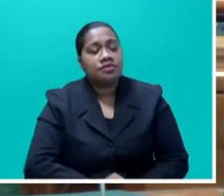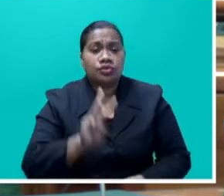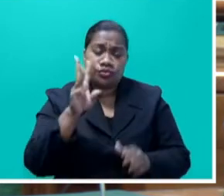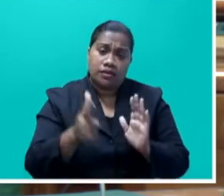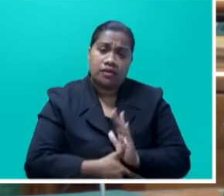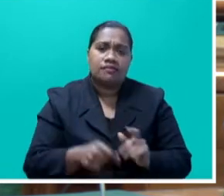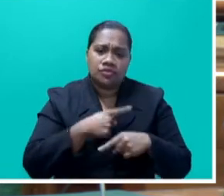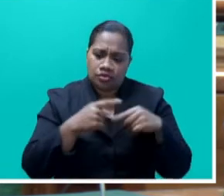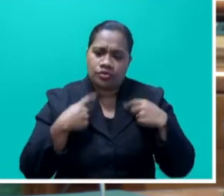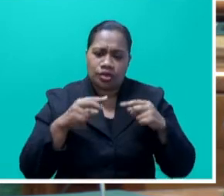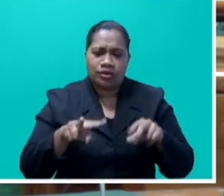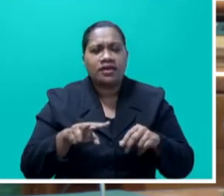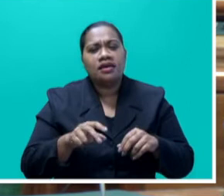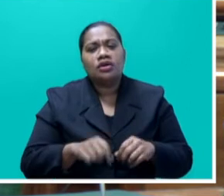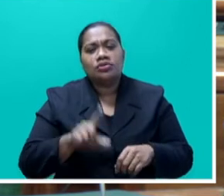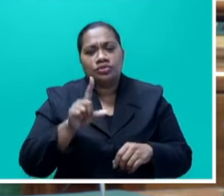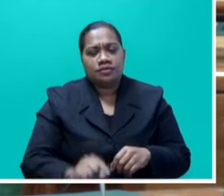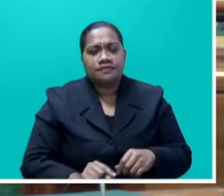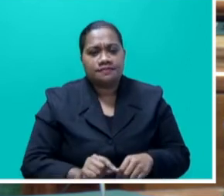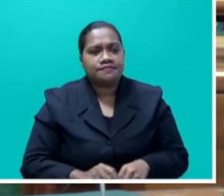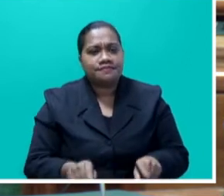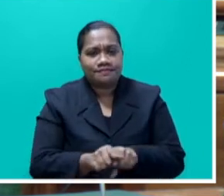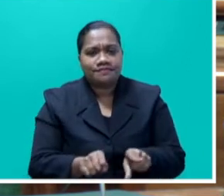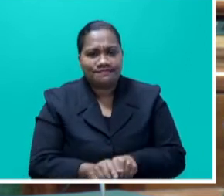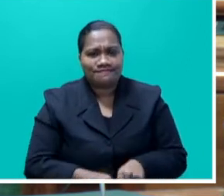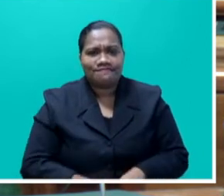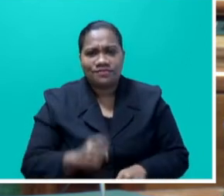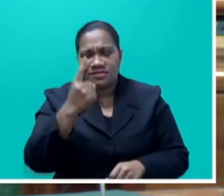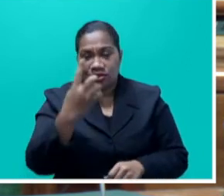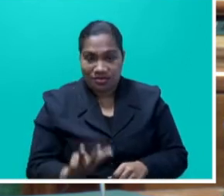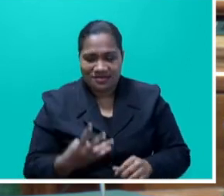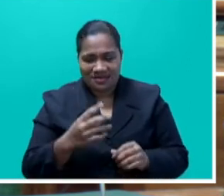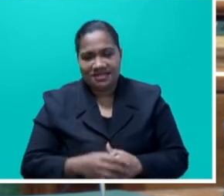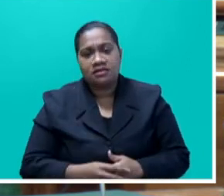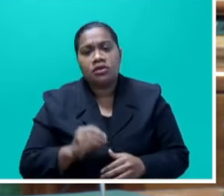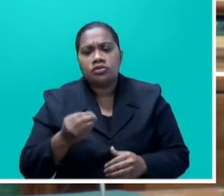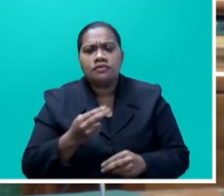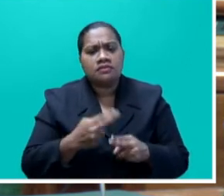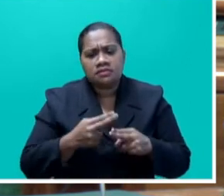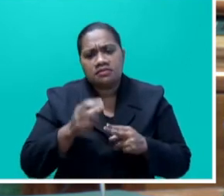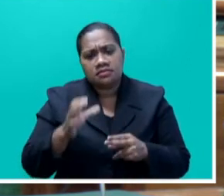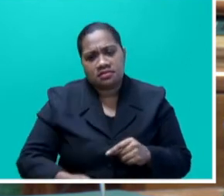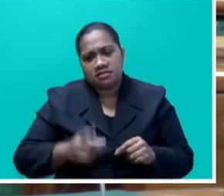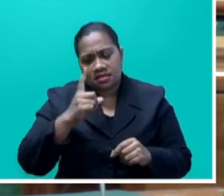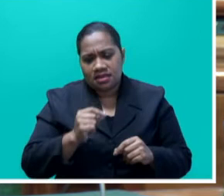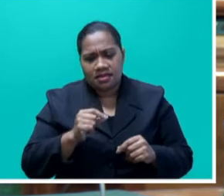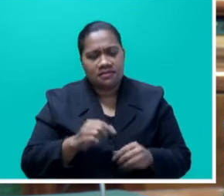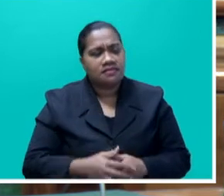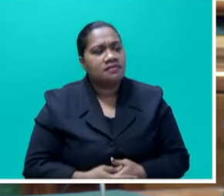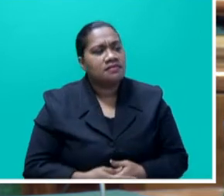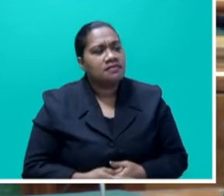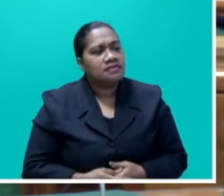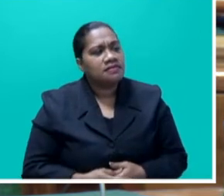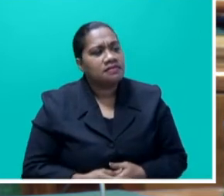you know, doing it on a quarterly basis so that, know, farmers are able to get this. And it's becoming, it's called Operation West Cross, Mr. Speaker